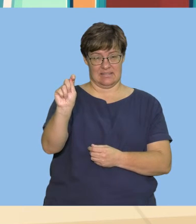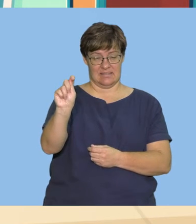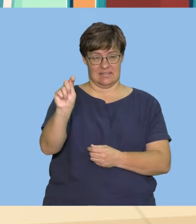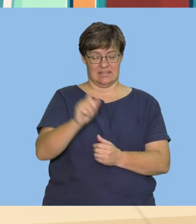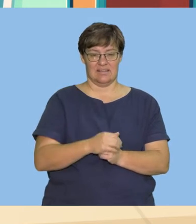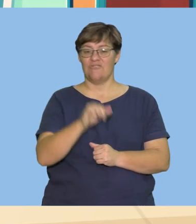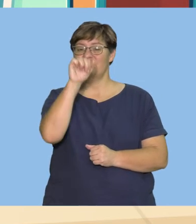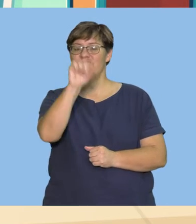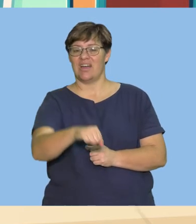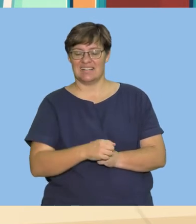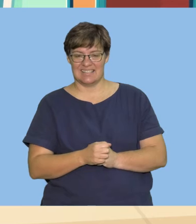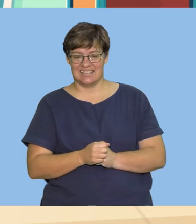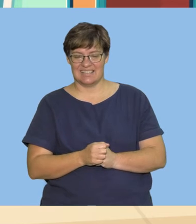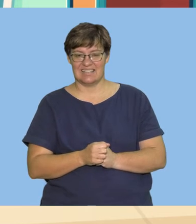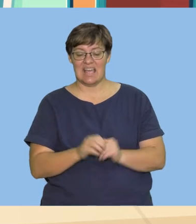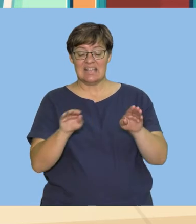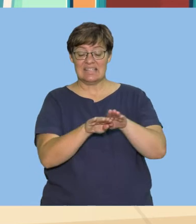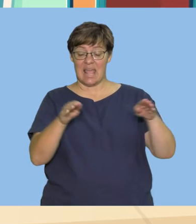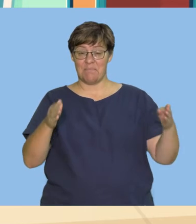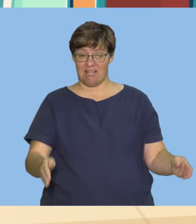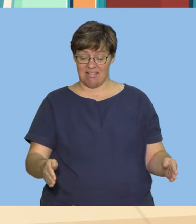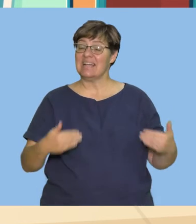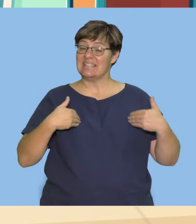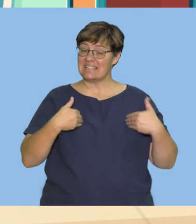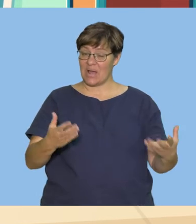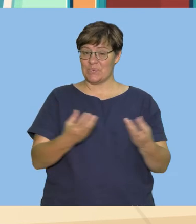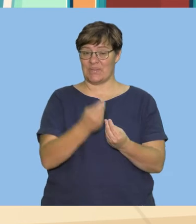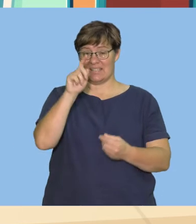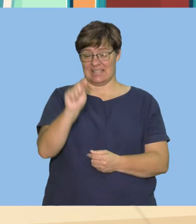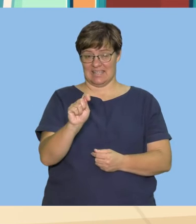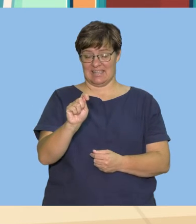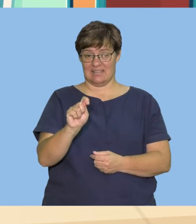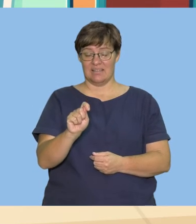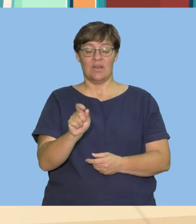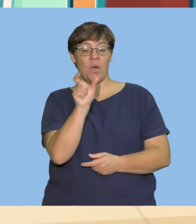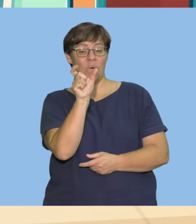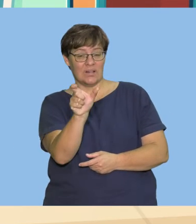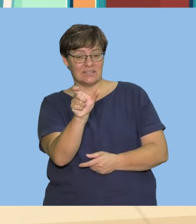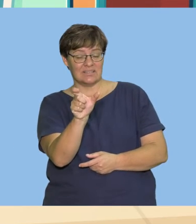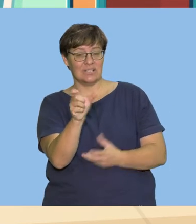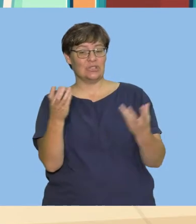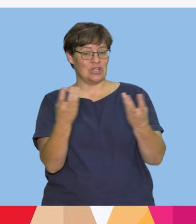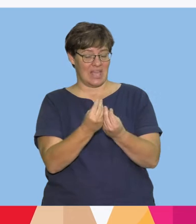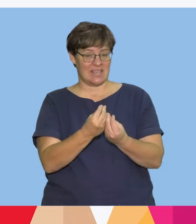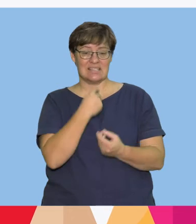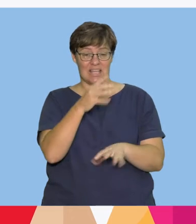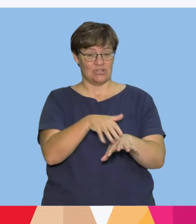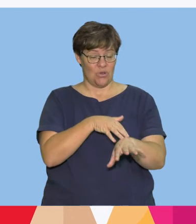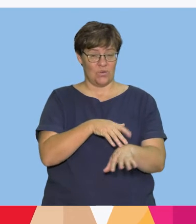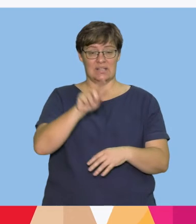That's right. Table begins with the letter T. Let's say the word table together slowly.